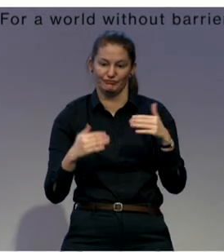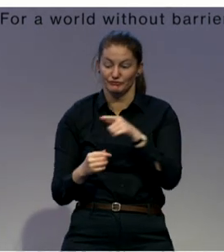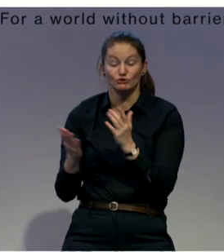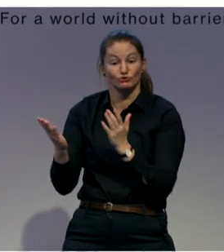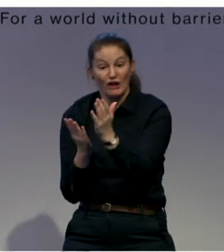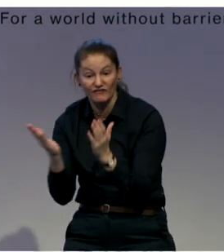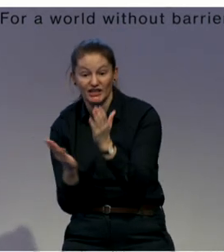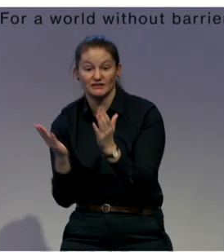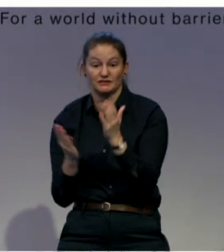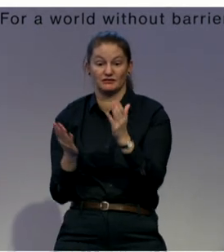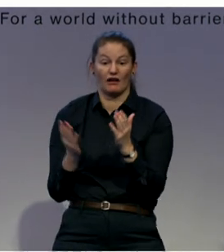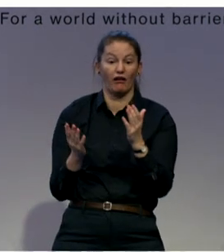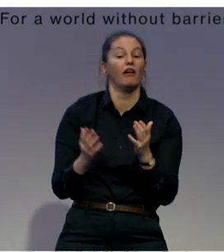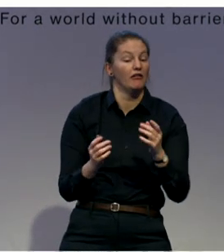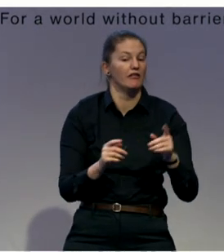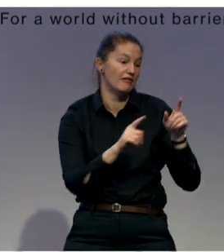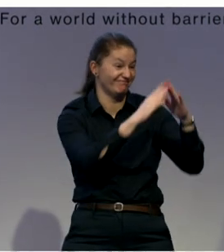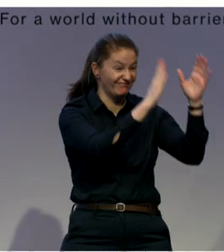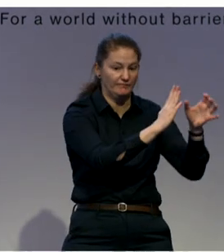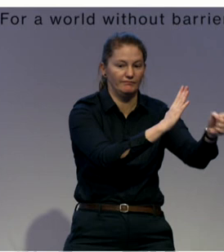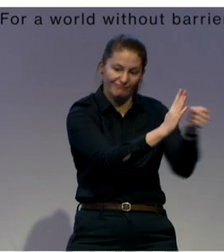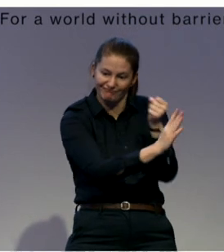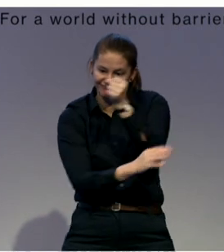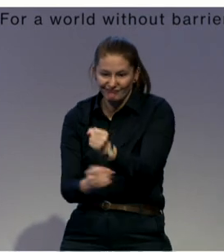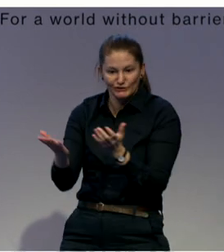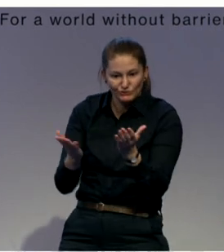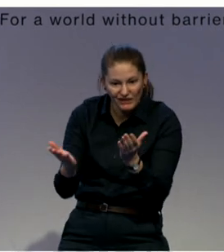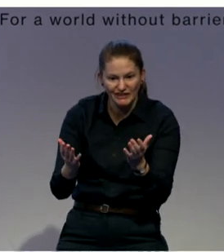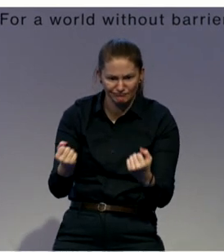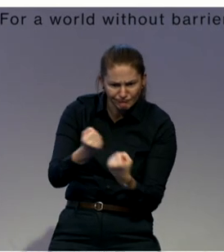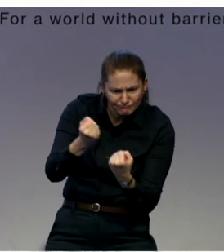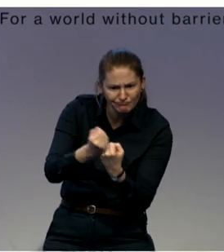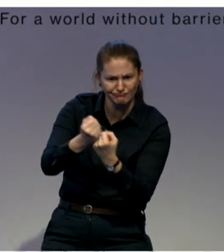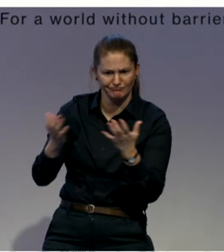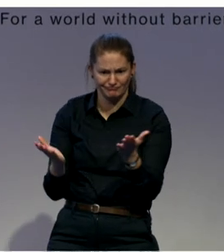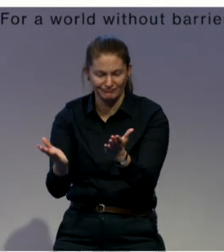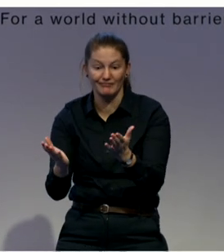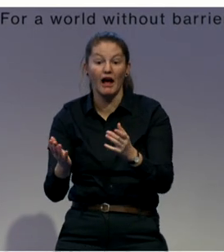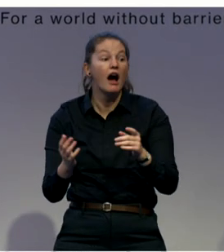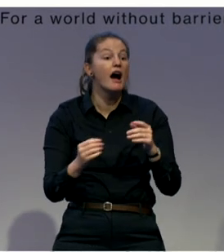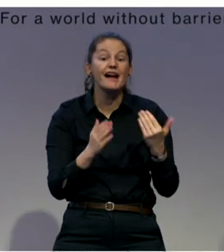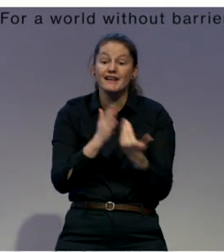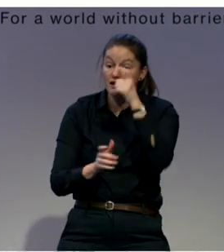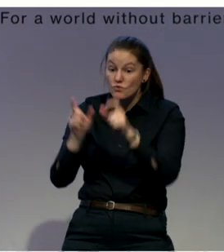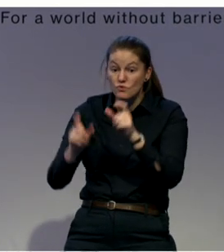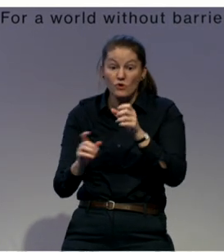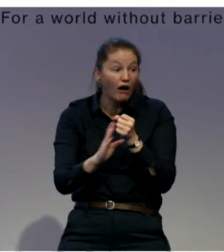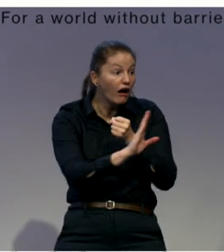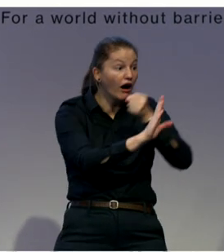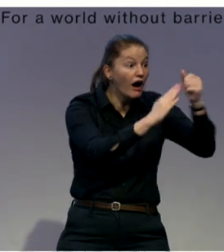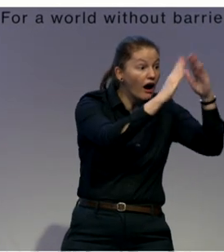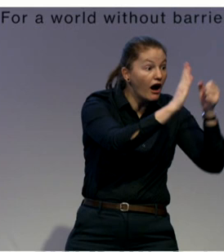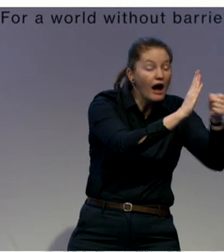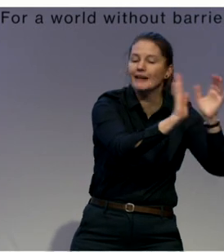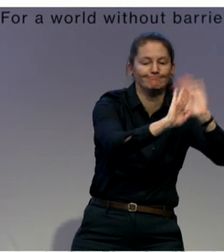also to prevent institutionalization. For the first time, we piloted housing